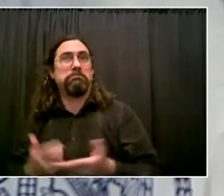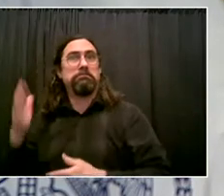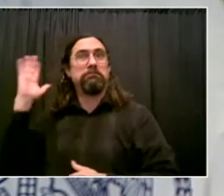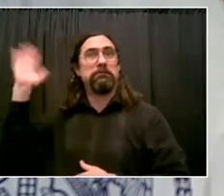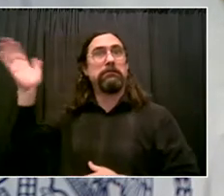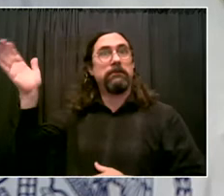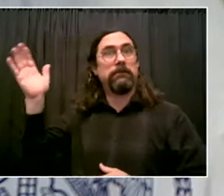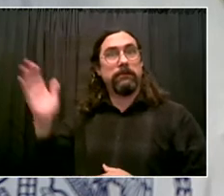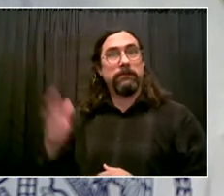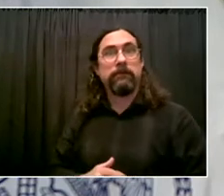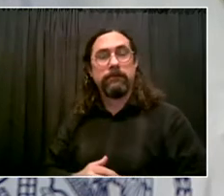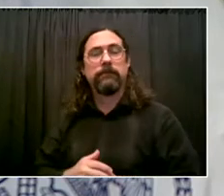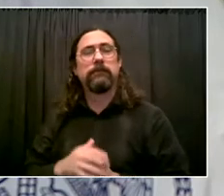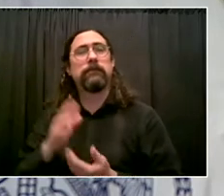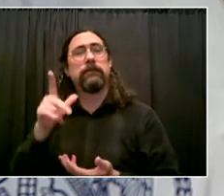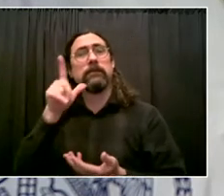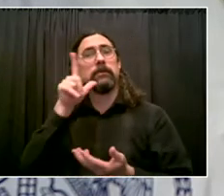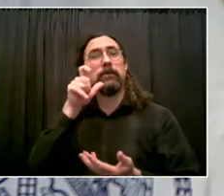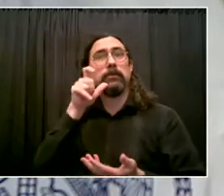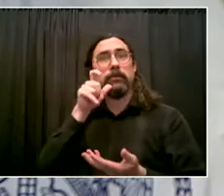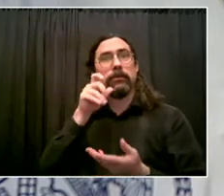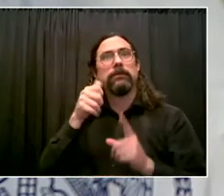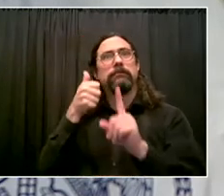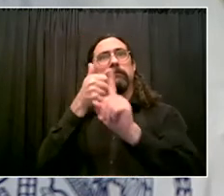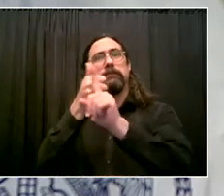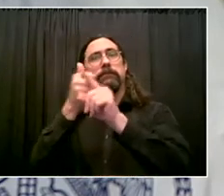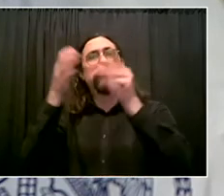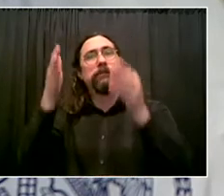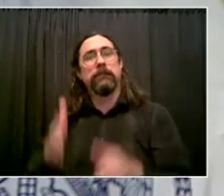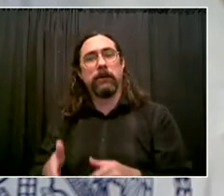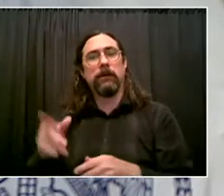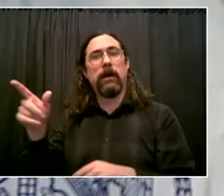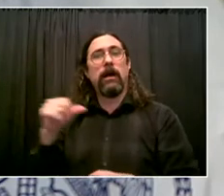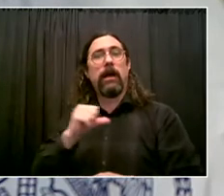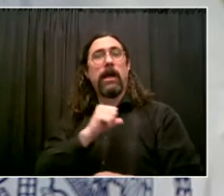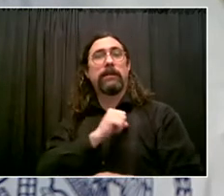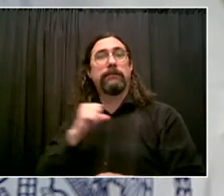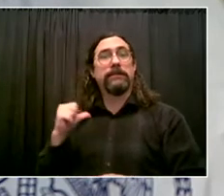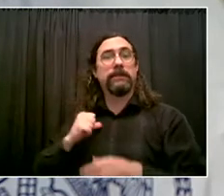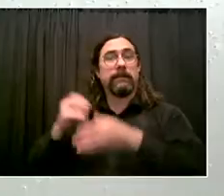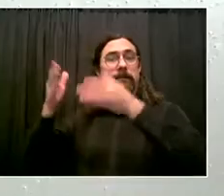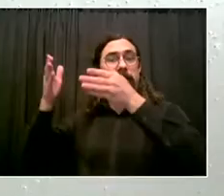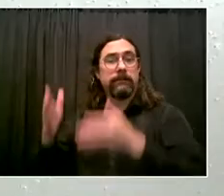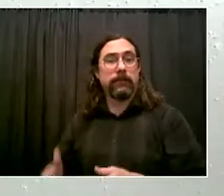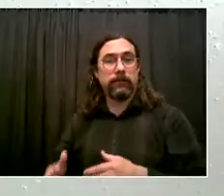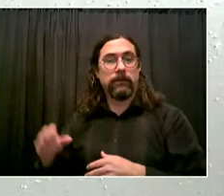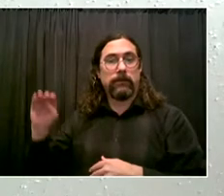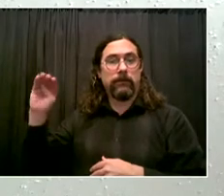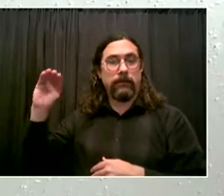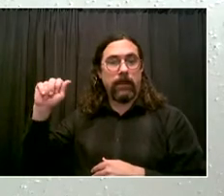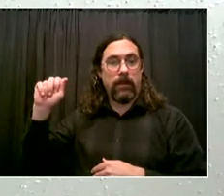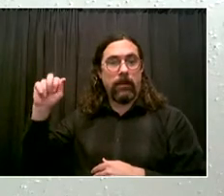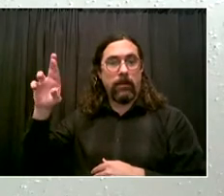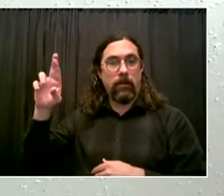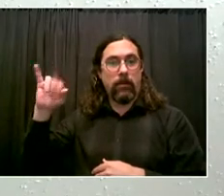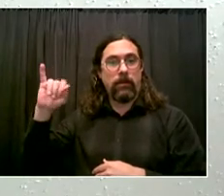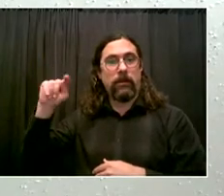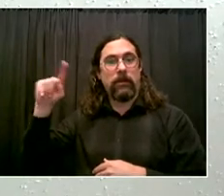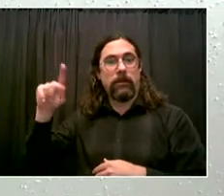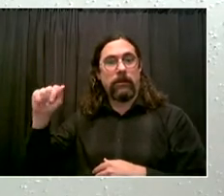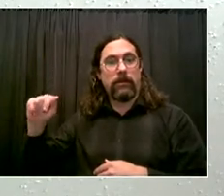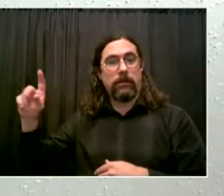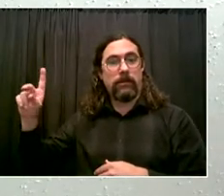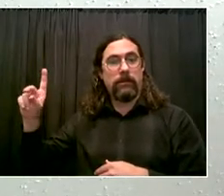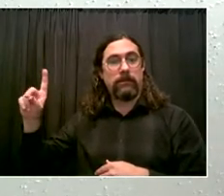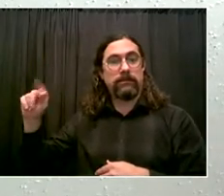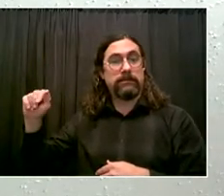Thank you, Mayor de Blasio. First, I would like to give my deepest condolences to that family. I